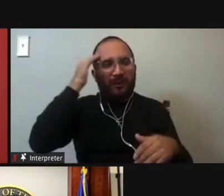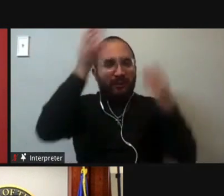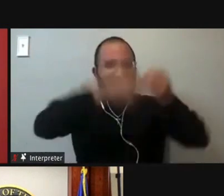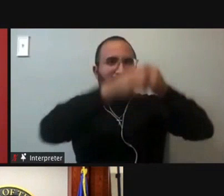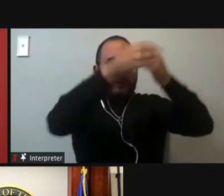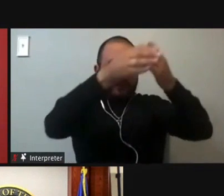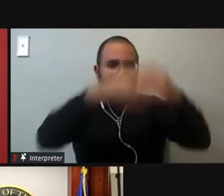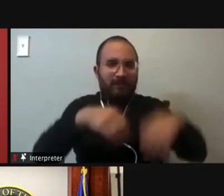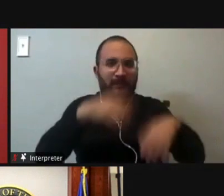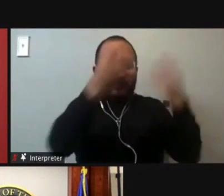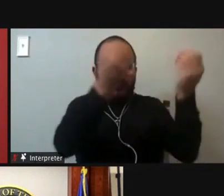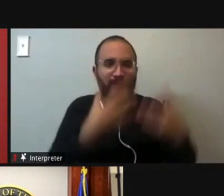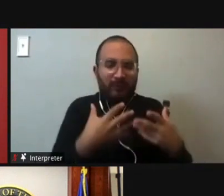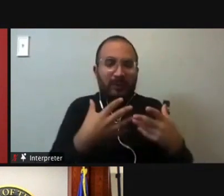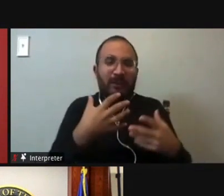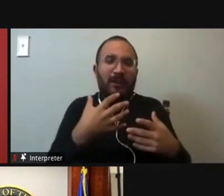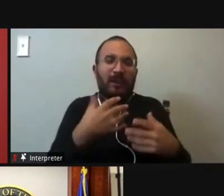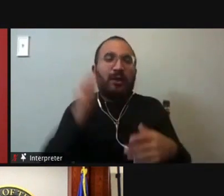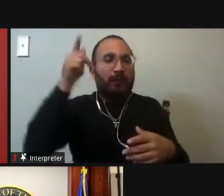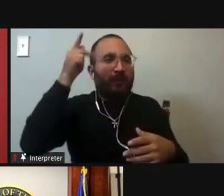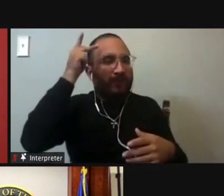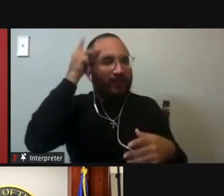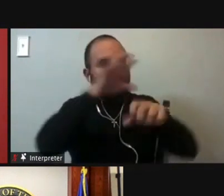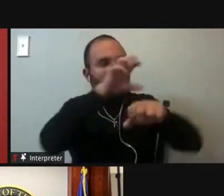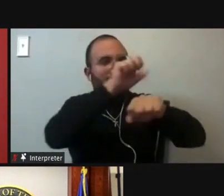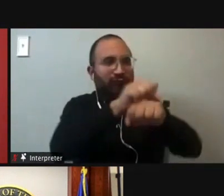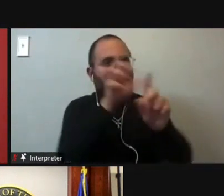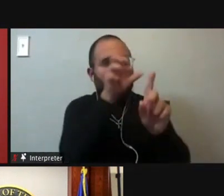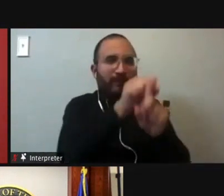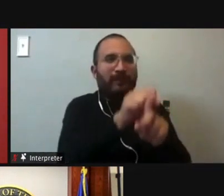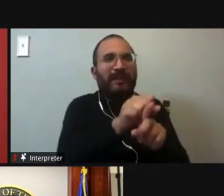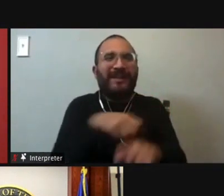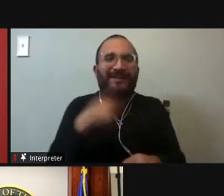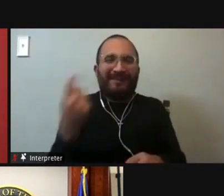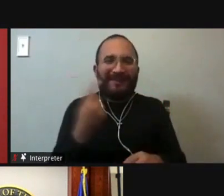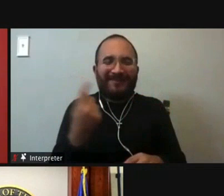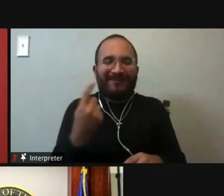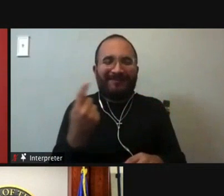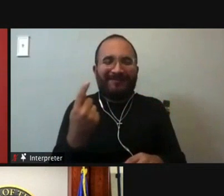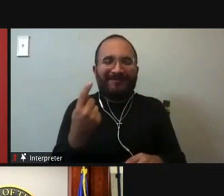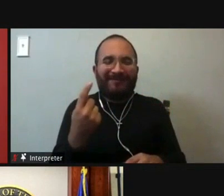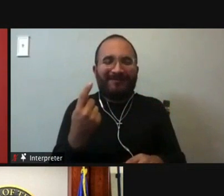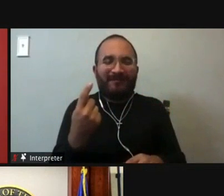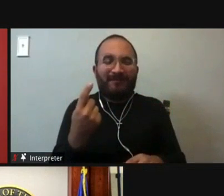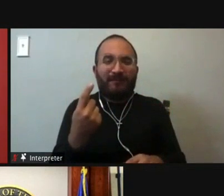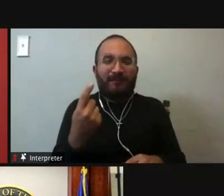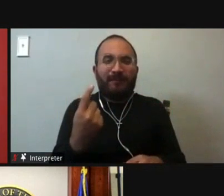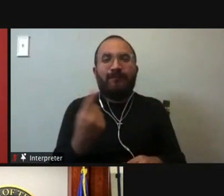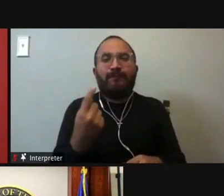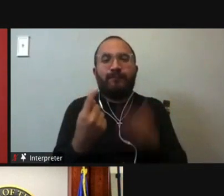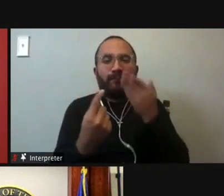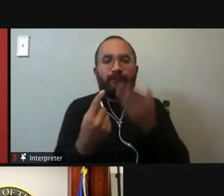the news, they're politically engaged, but there's something about something that keeps them from actually